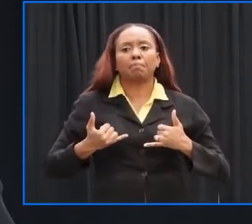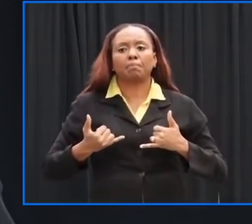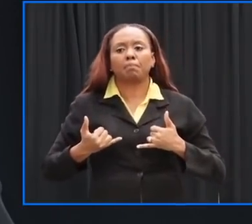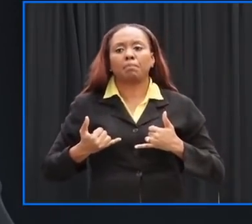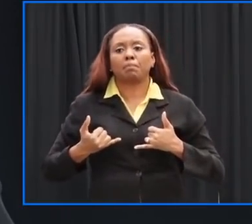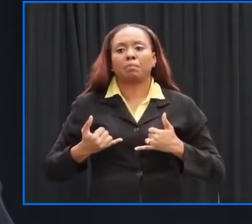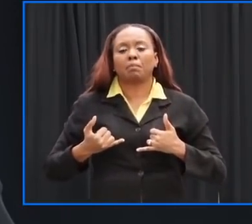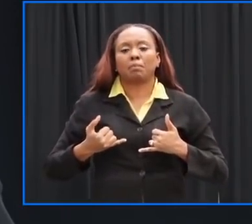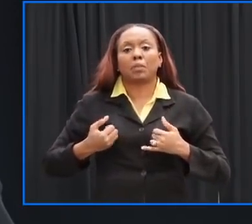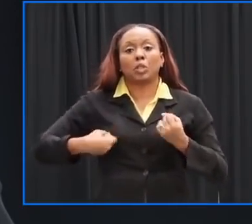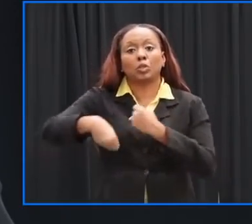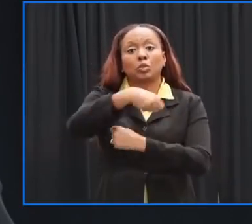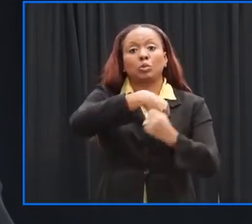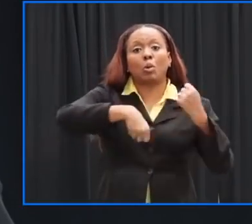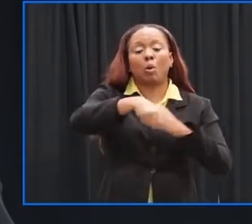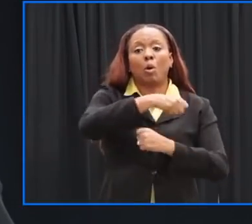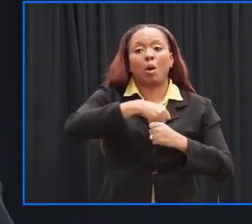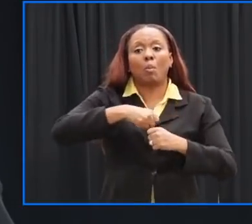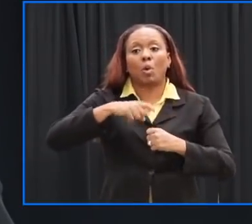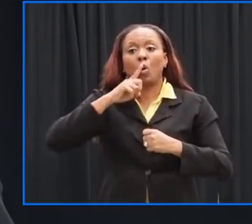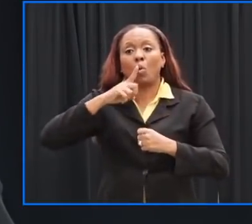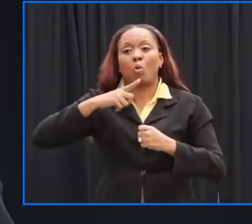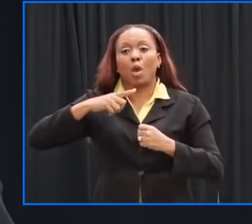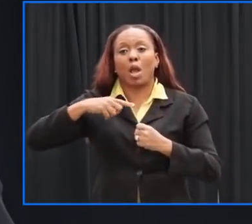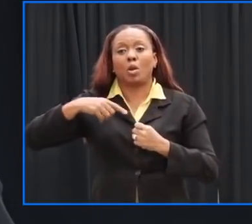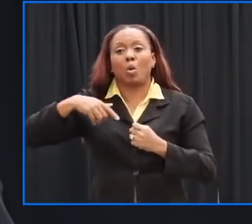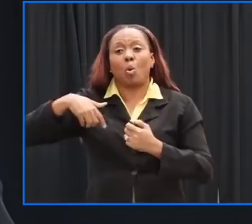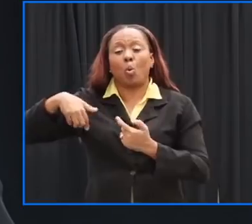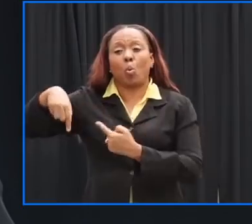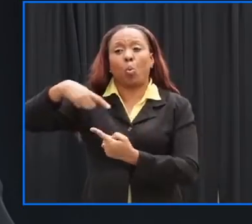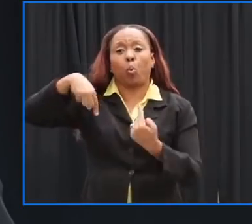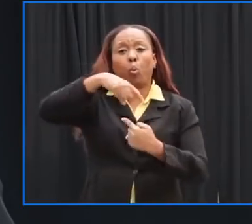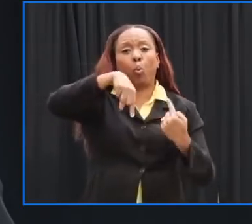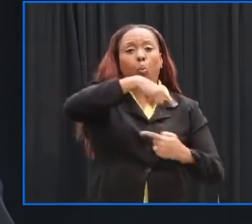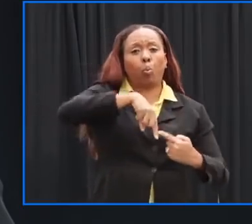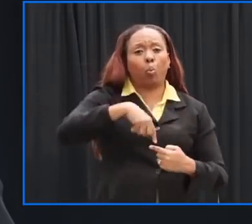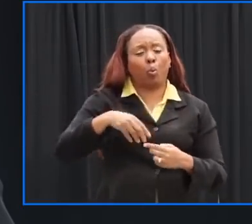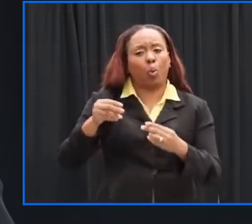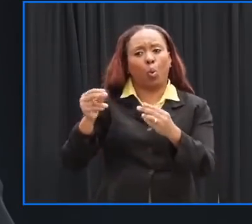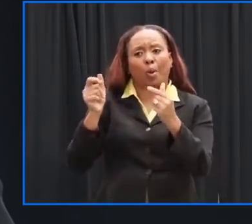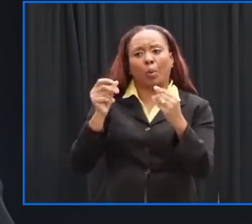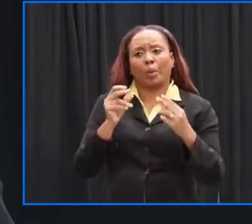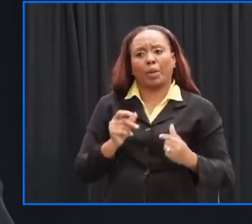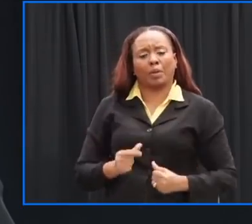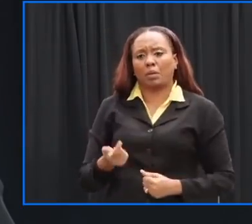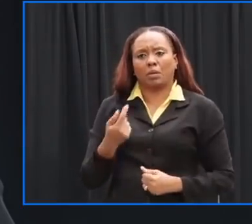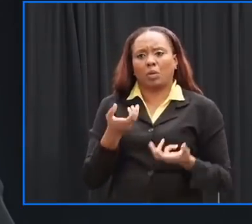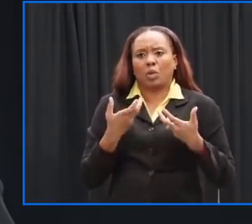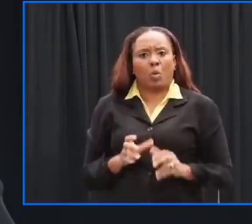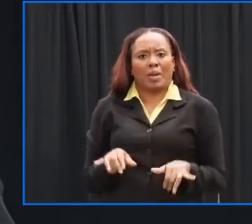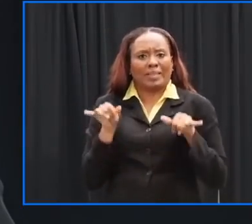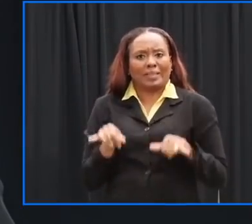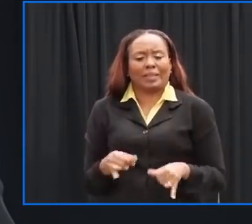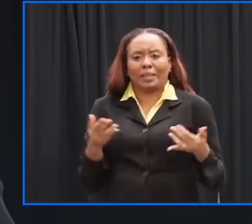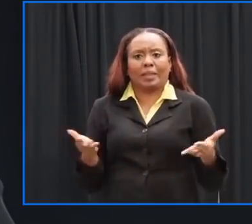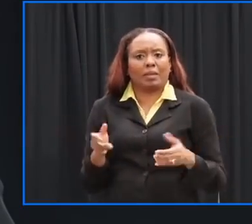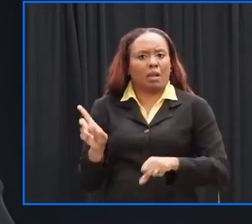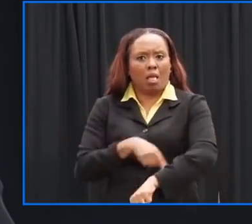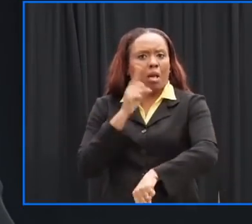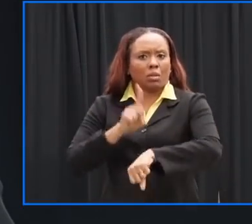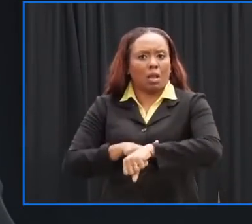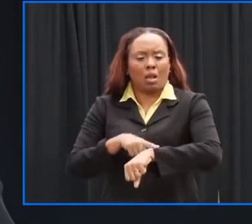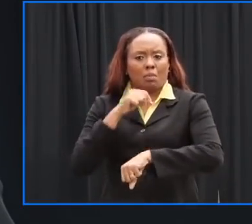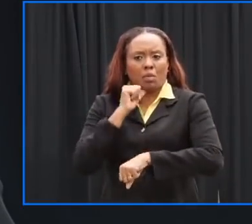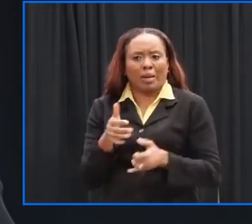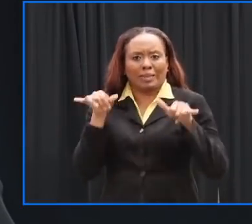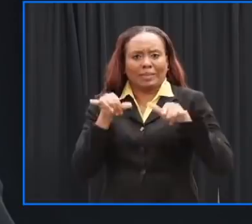system in motion it is moving quickly as you'll hear from Mr. Best and therefore we don't want to spend longer in here than we